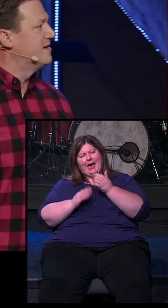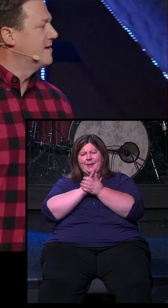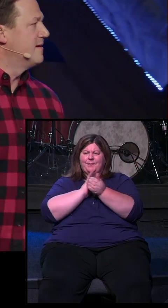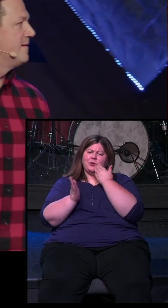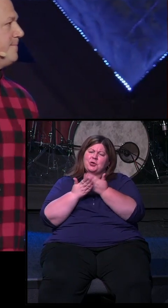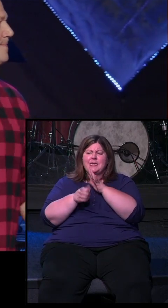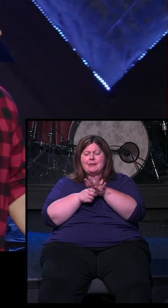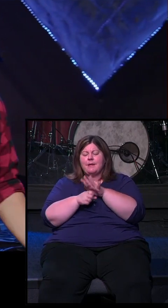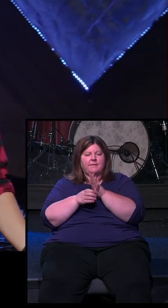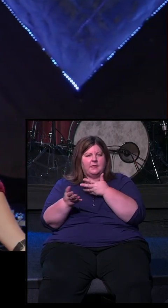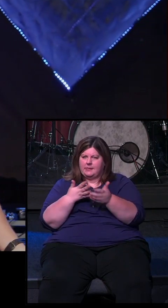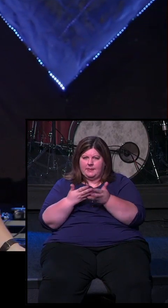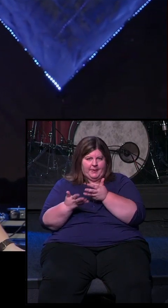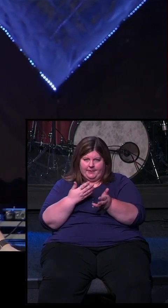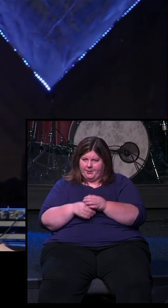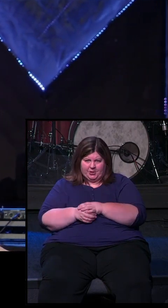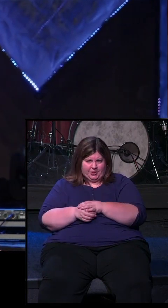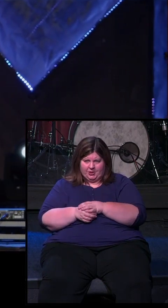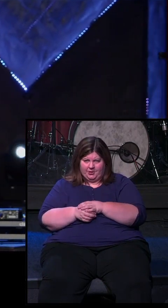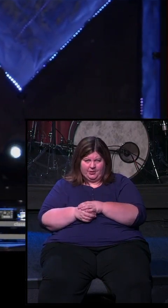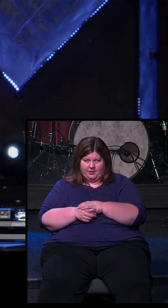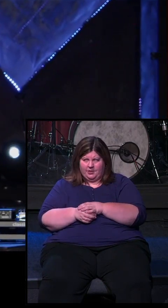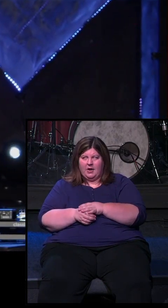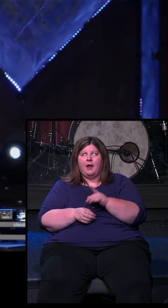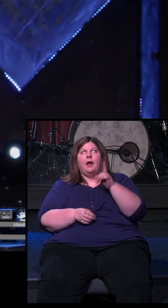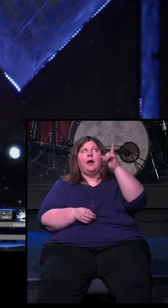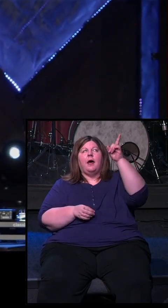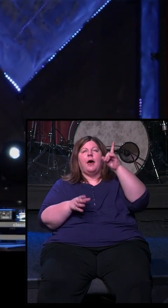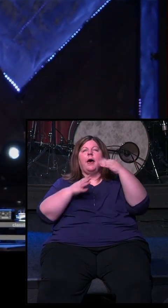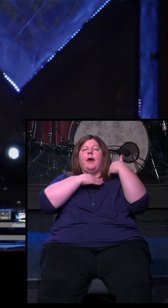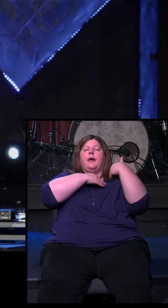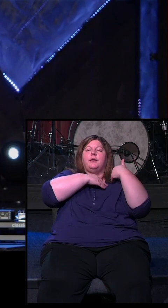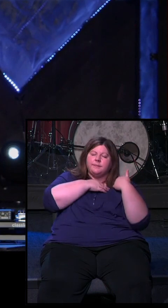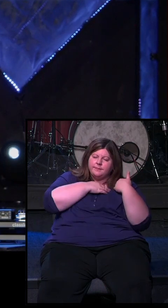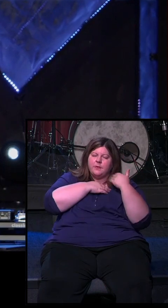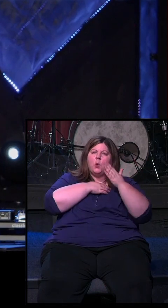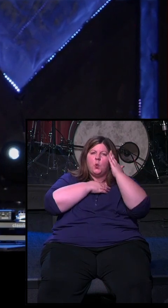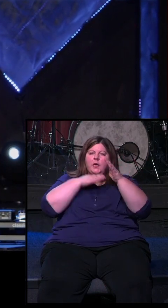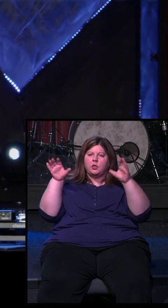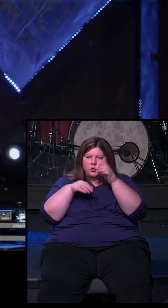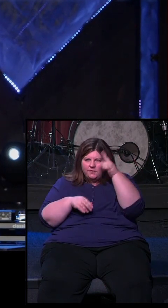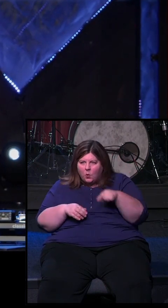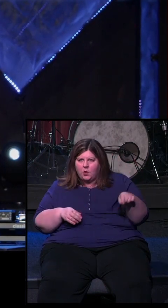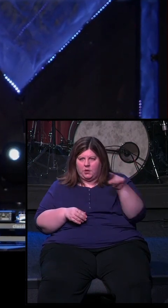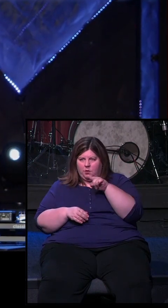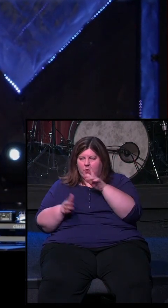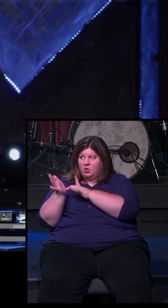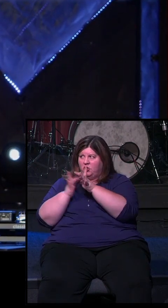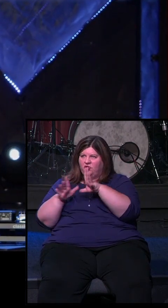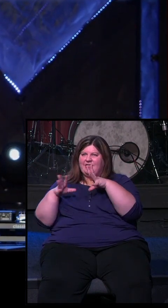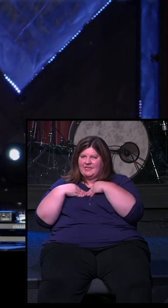works. course, I'm going to do it on your behalf because you couldn't do it for yourself. And Jesus took the penalty.